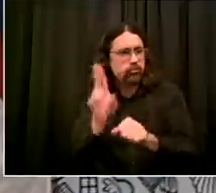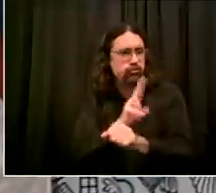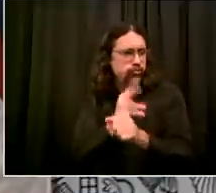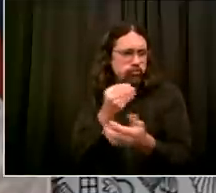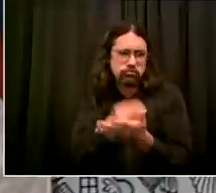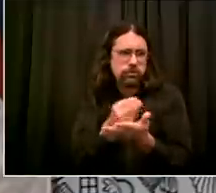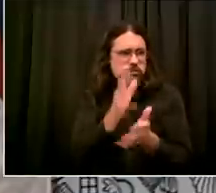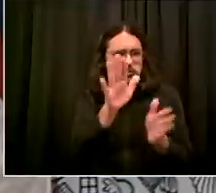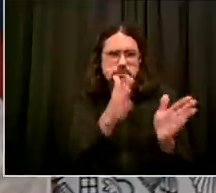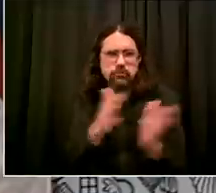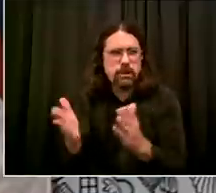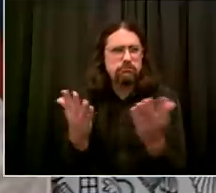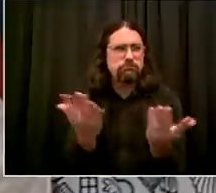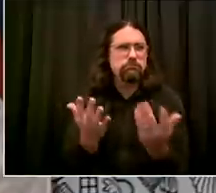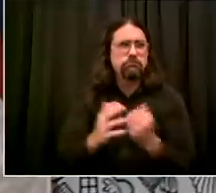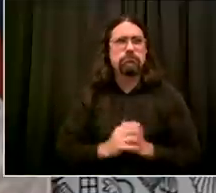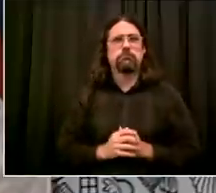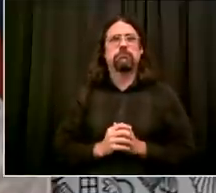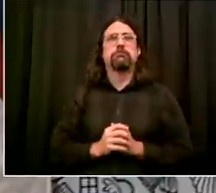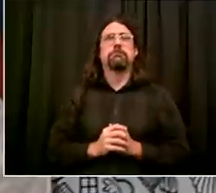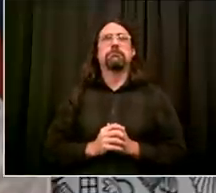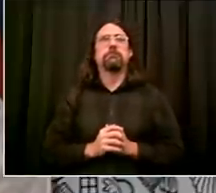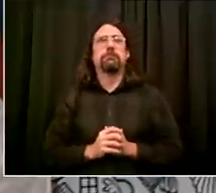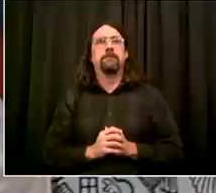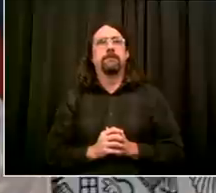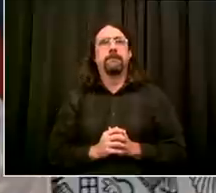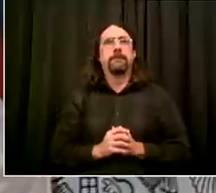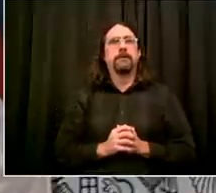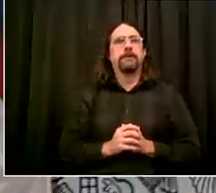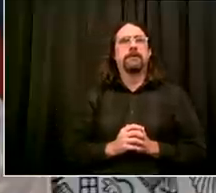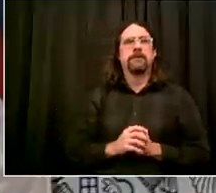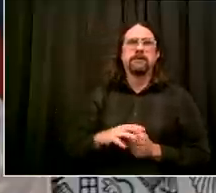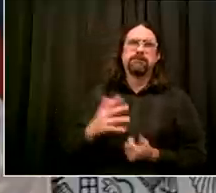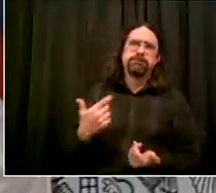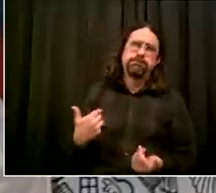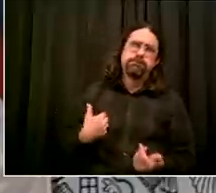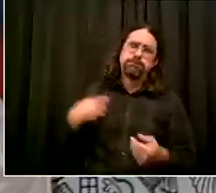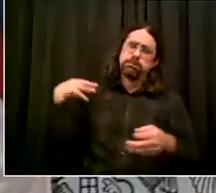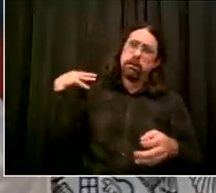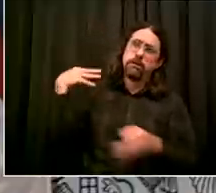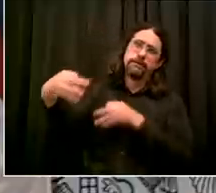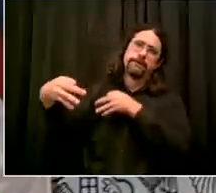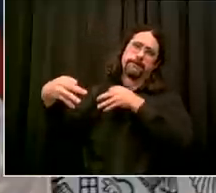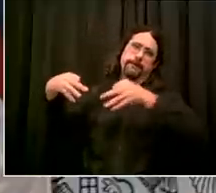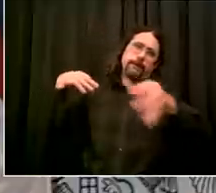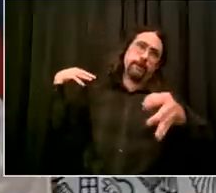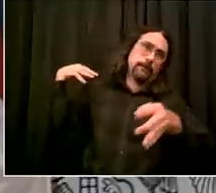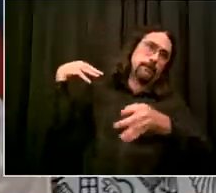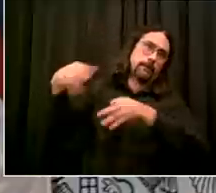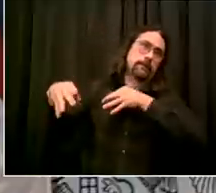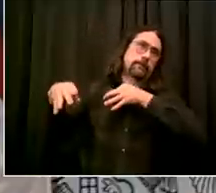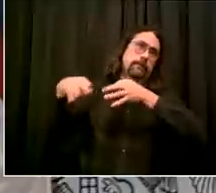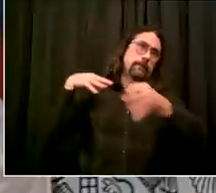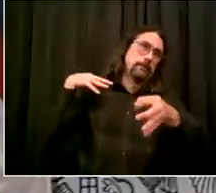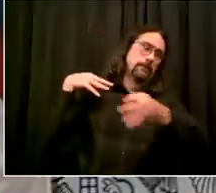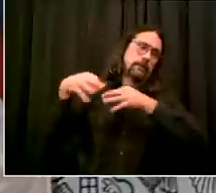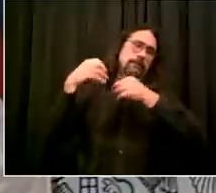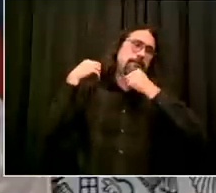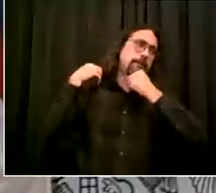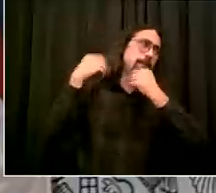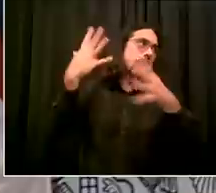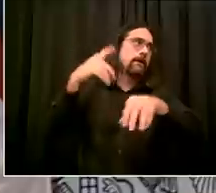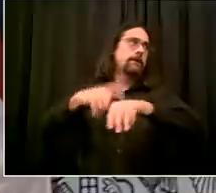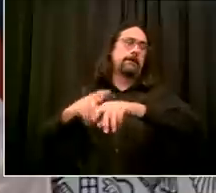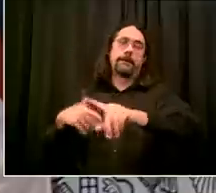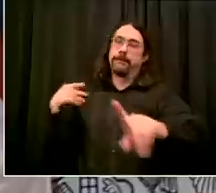the billion dollar gap we have now that could lead to the layoffs we need a billion dollars in borrowing for this